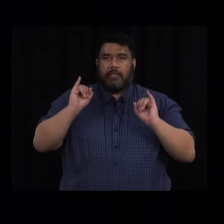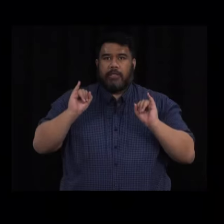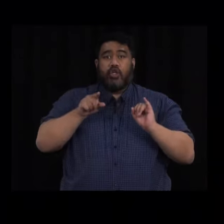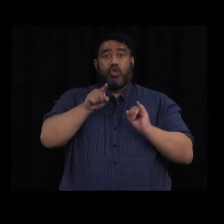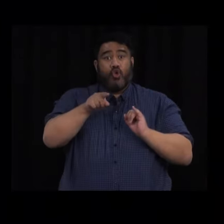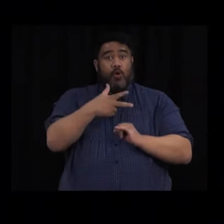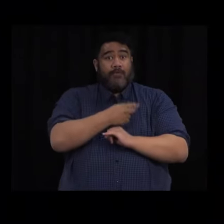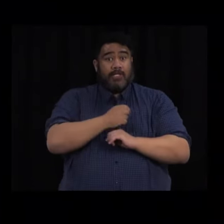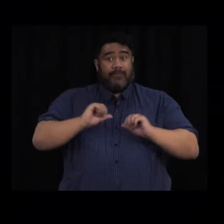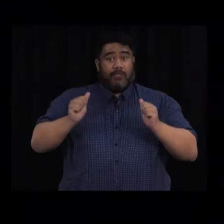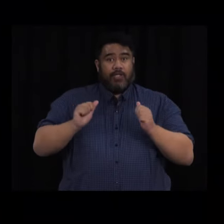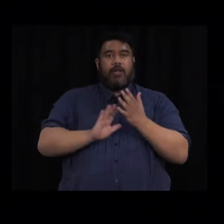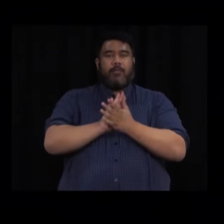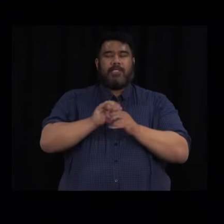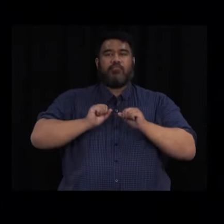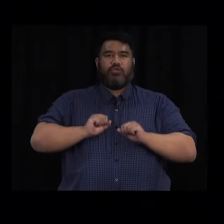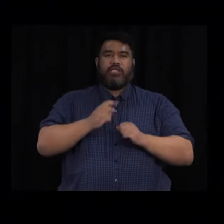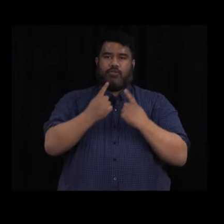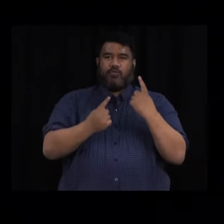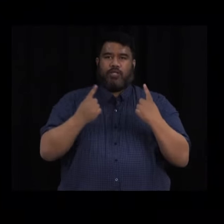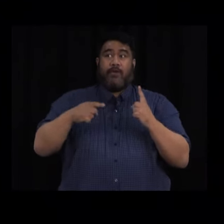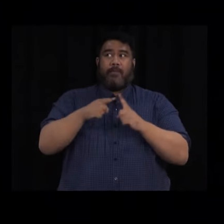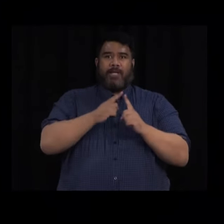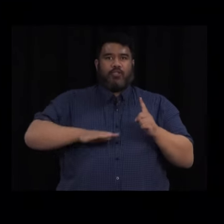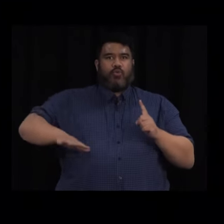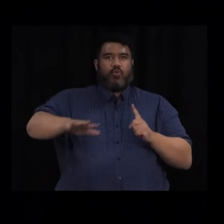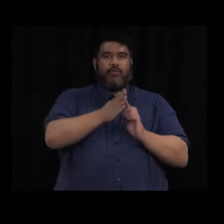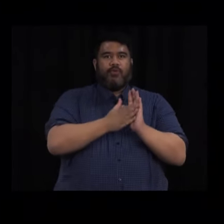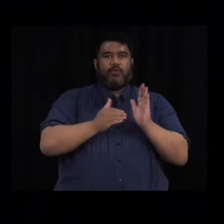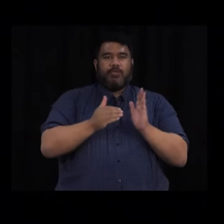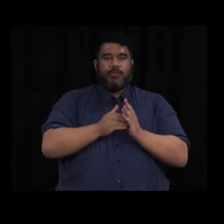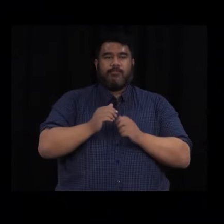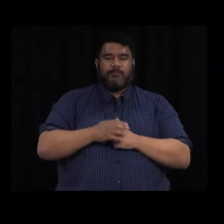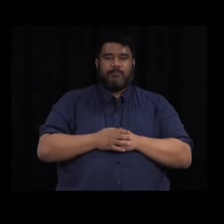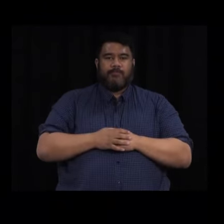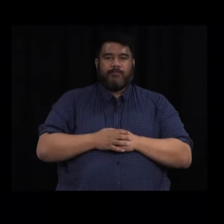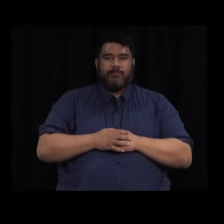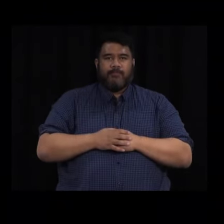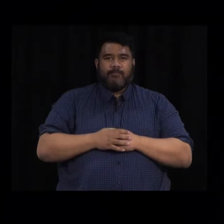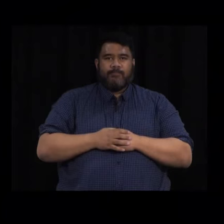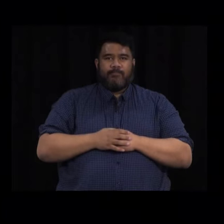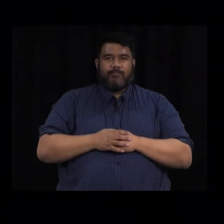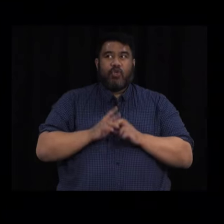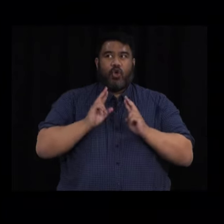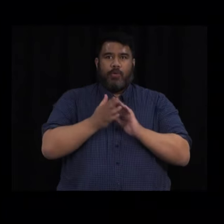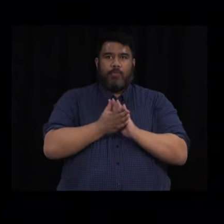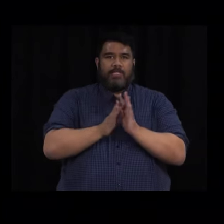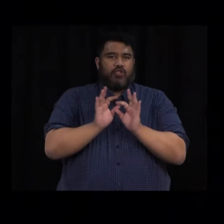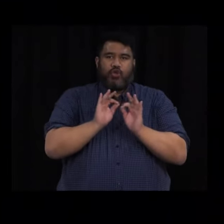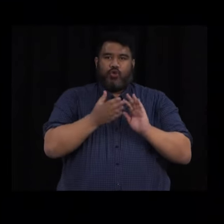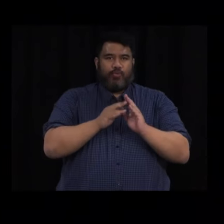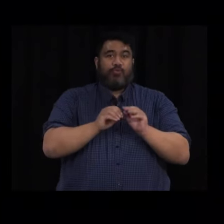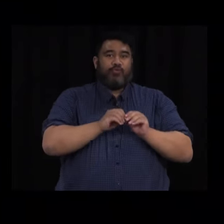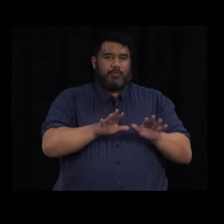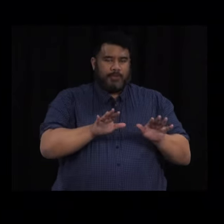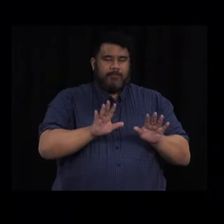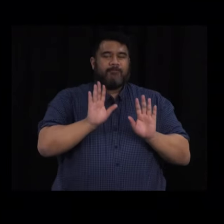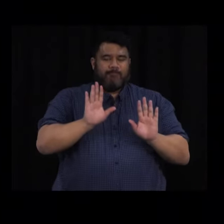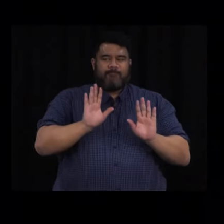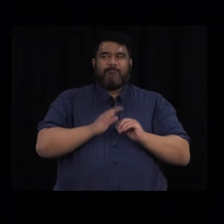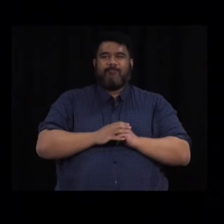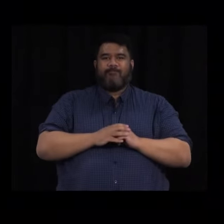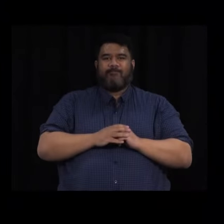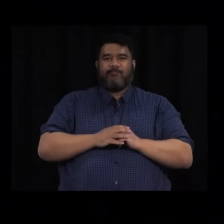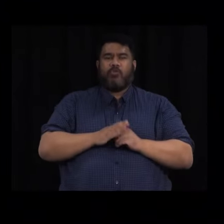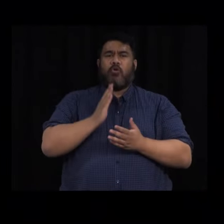that much more assurance. It also, of course, reduces the possibility of community transmission of COVID-19. So